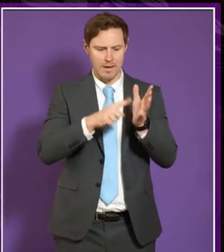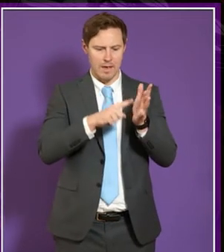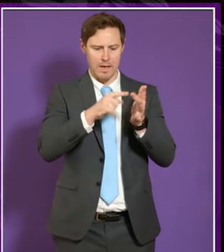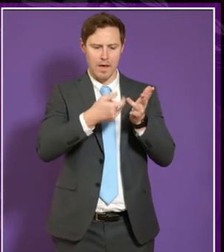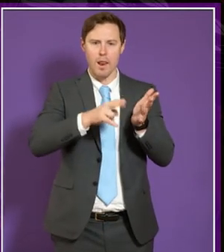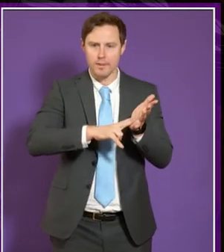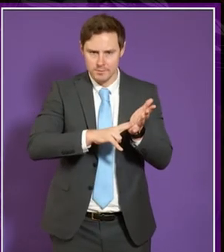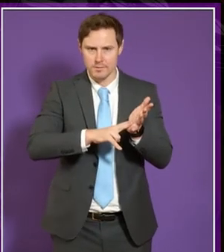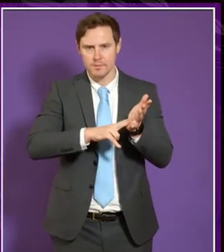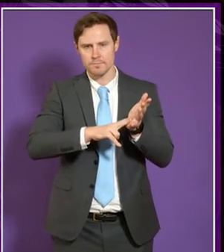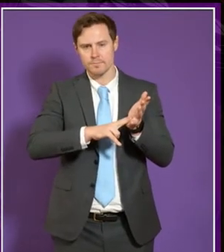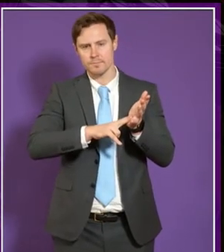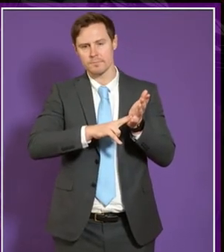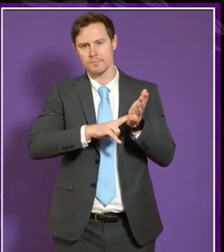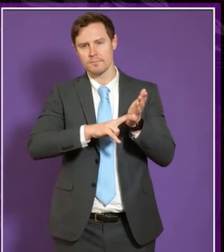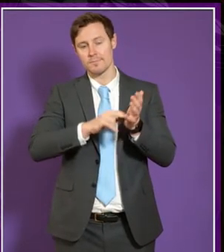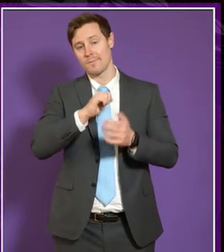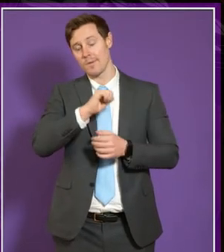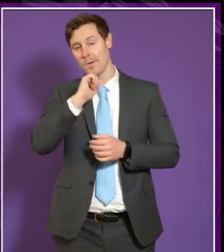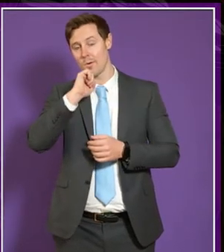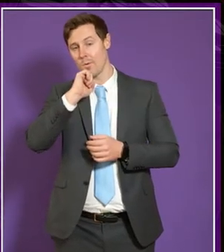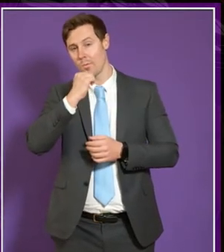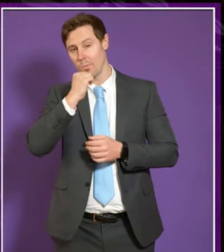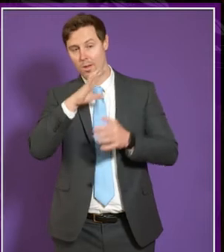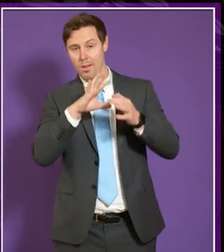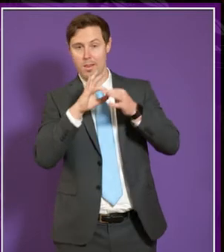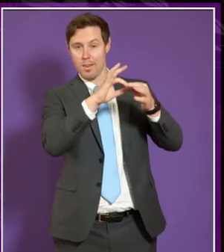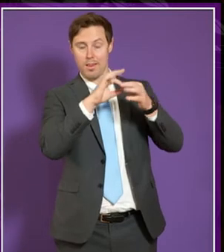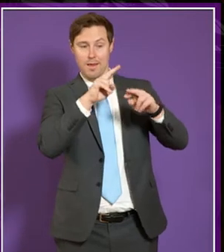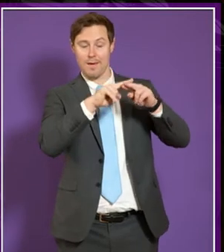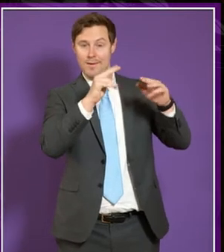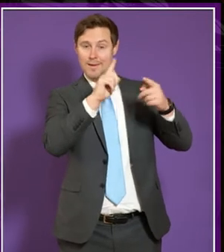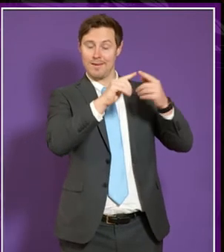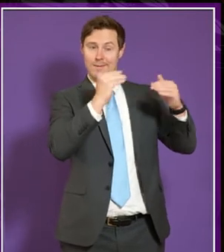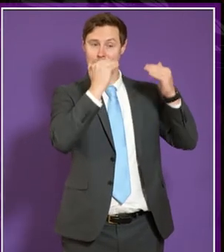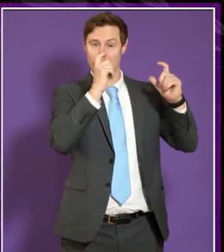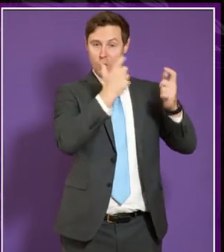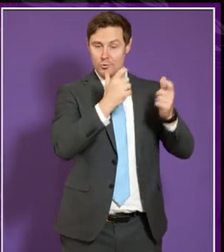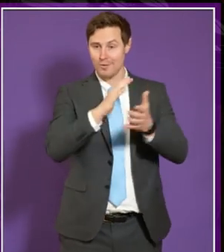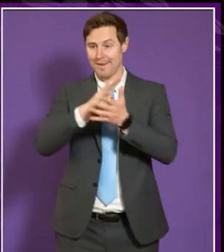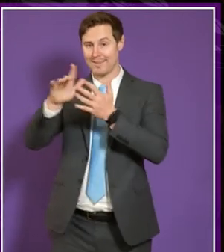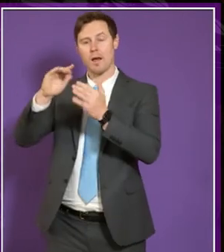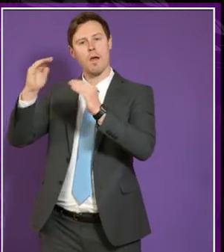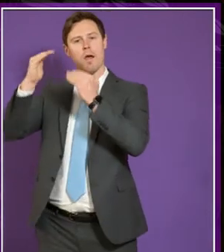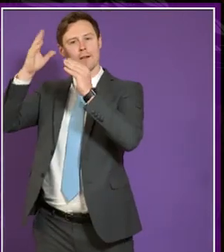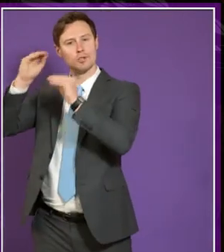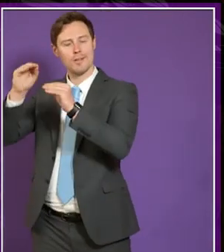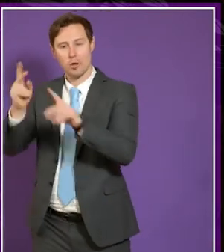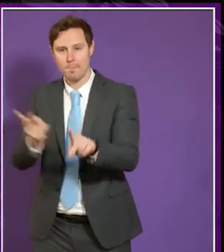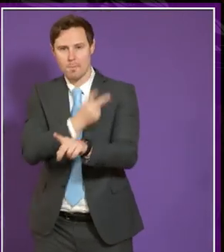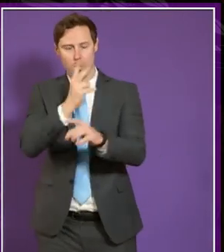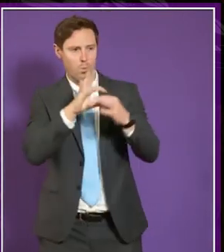is going to be uh working with both the fe college and the um he sector um